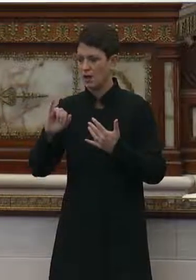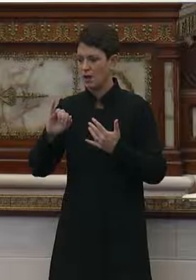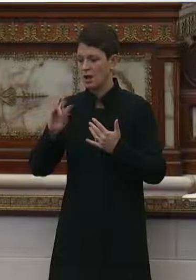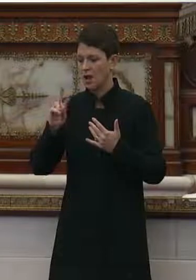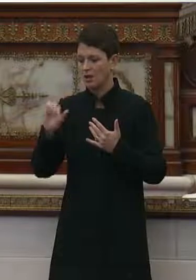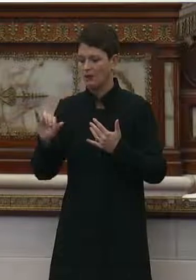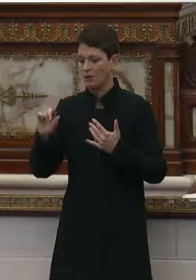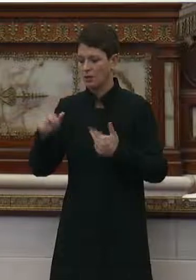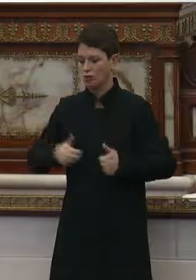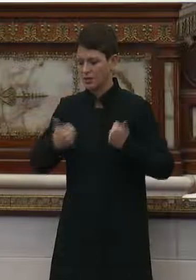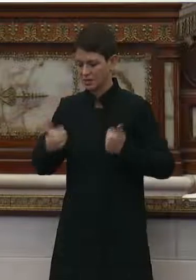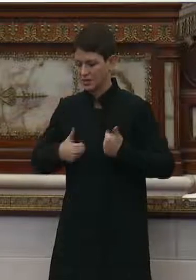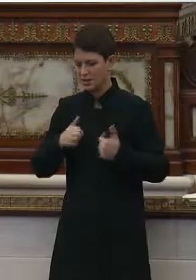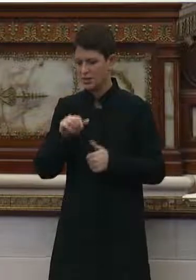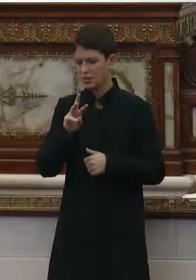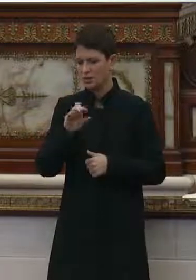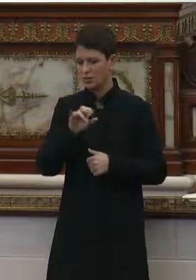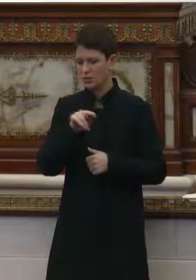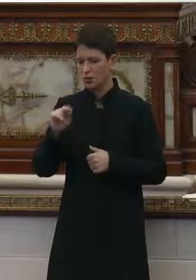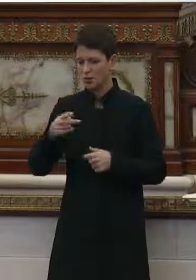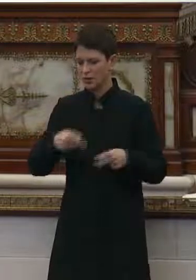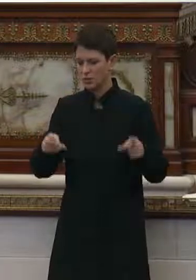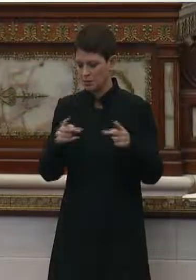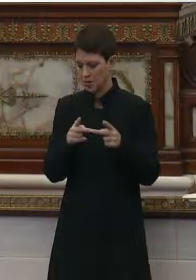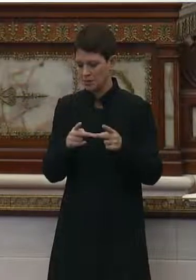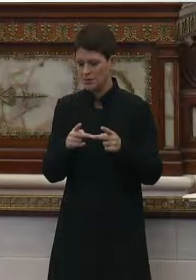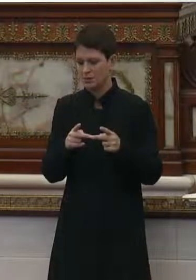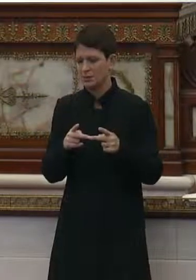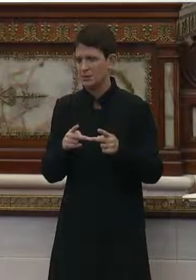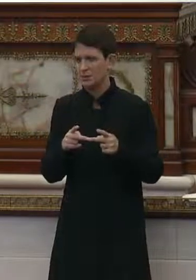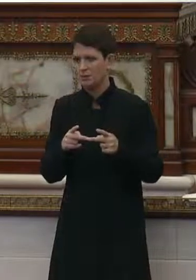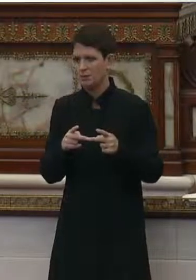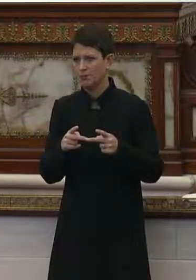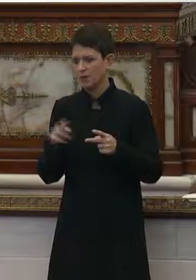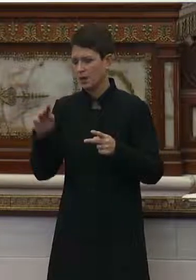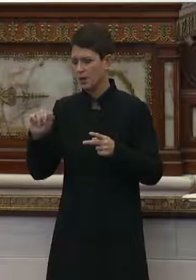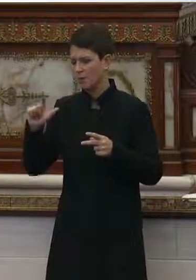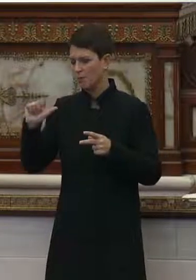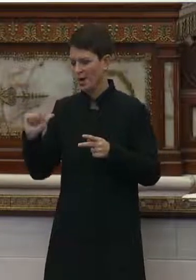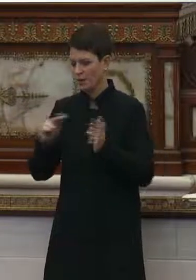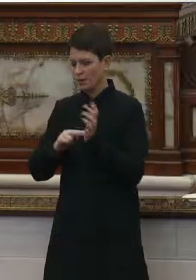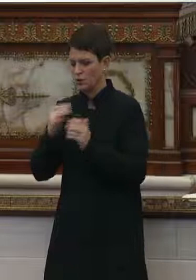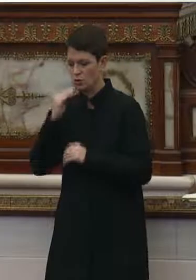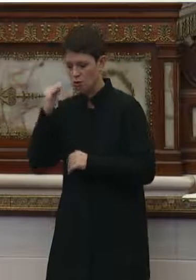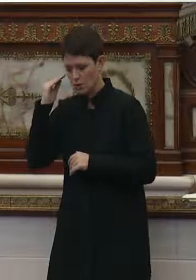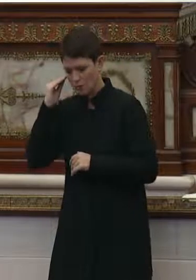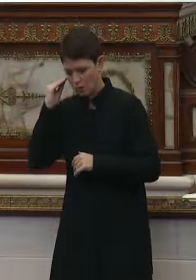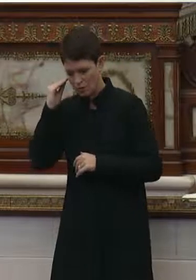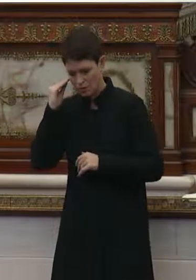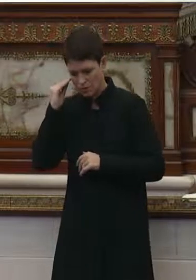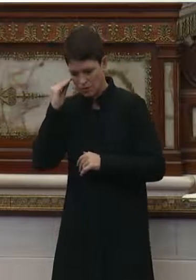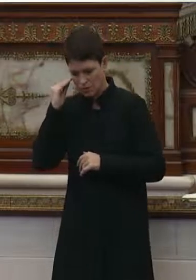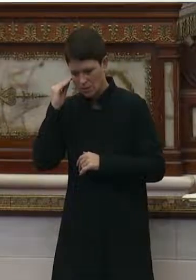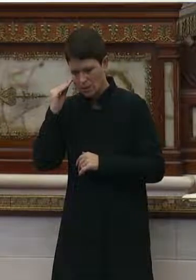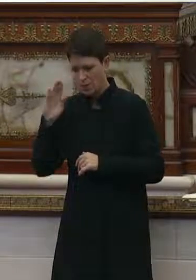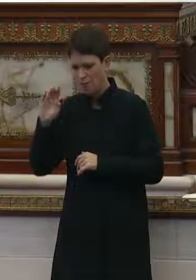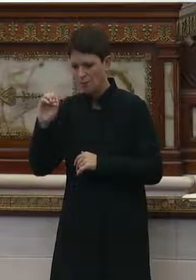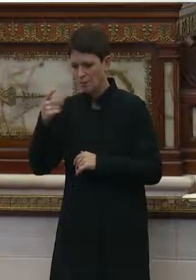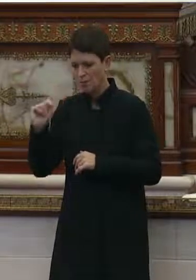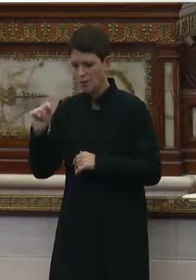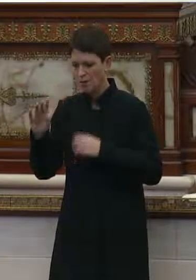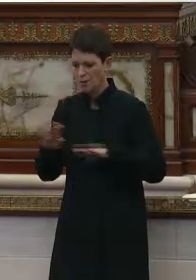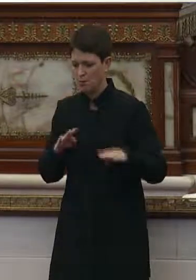Residence, the Wynn Place, um, Bala Nursing Home, uh, Belmont